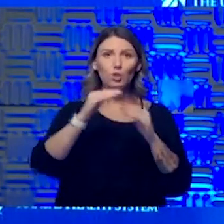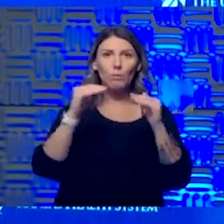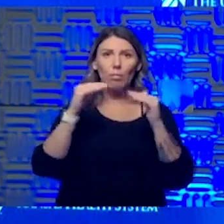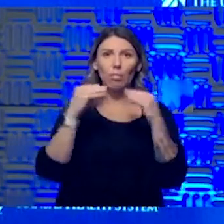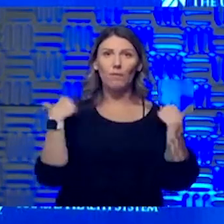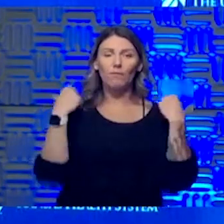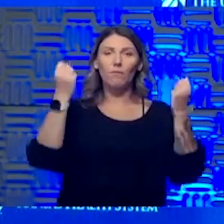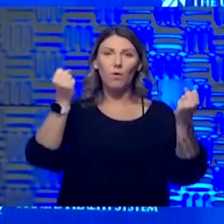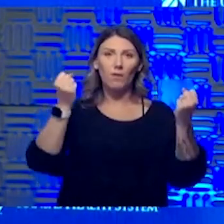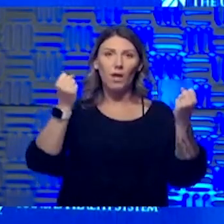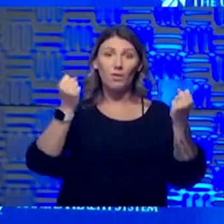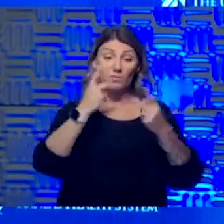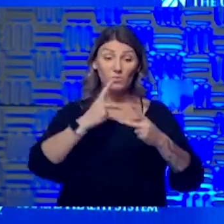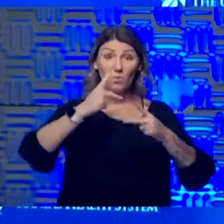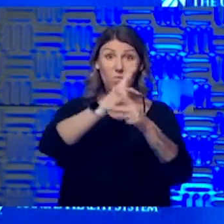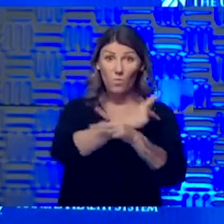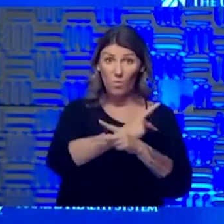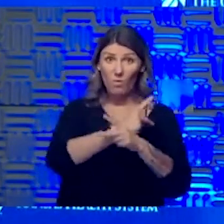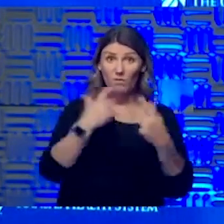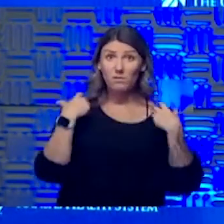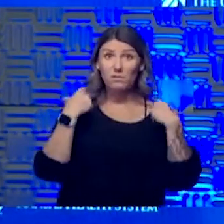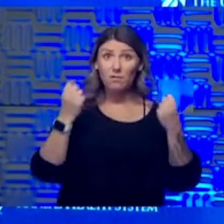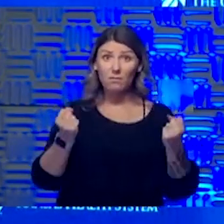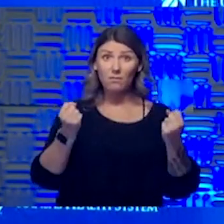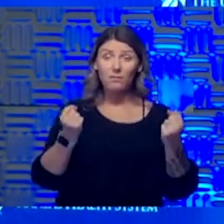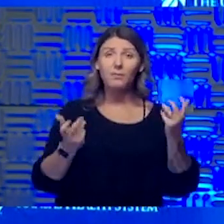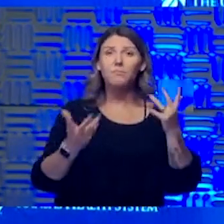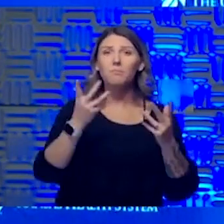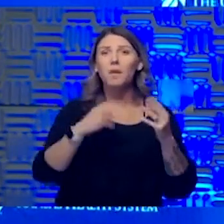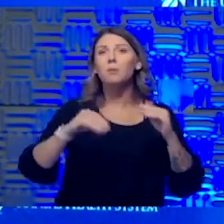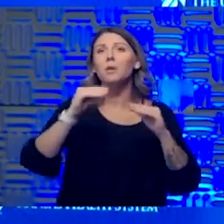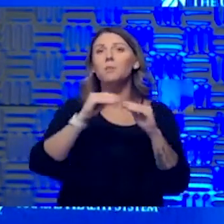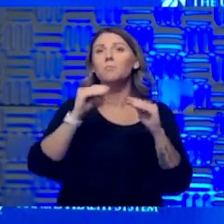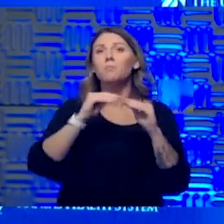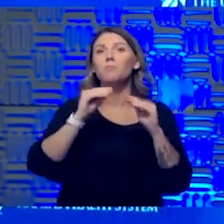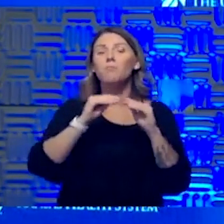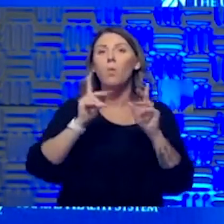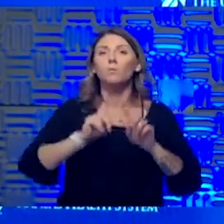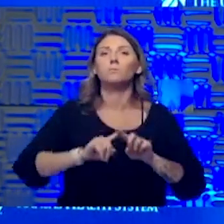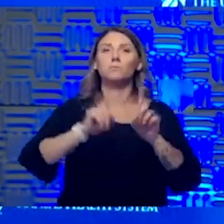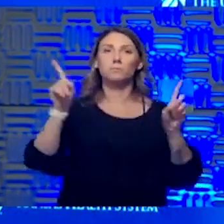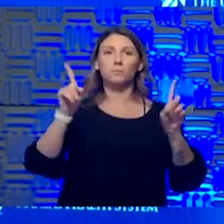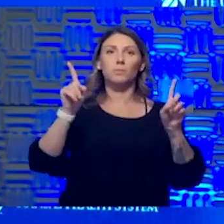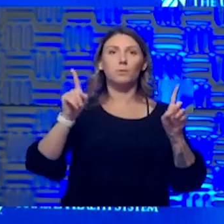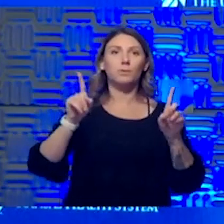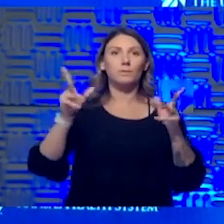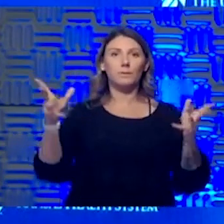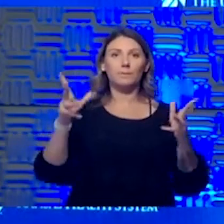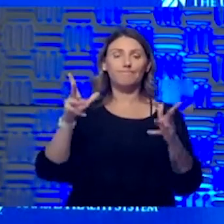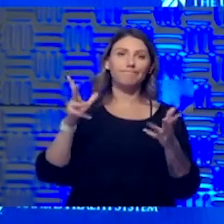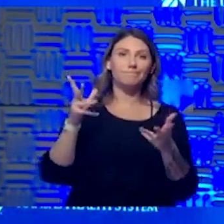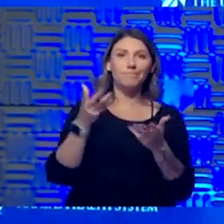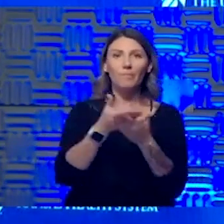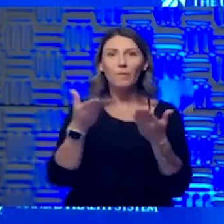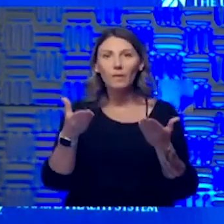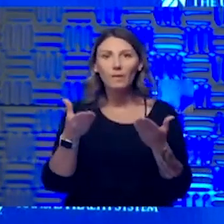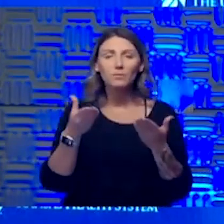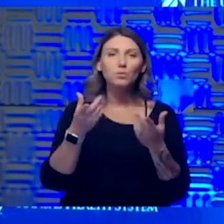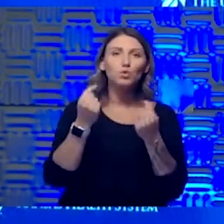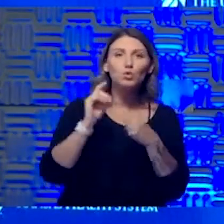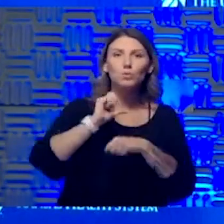the worse your health is, then you may have to think about more extraordinary measures and, and, and, and whether that's, you know,